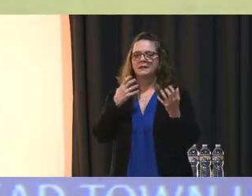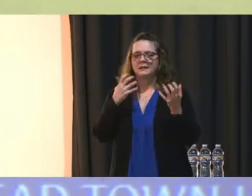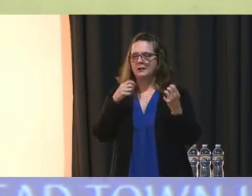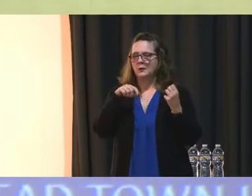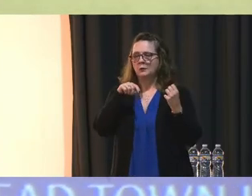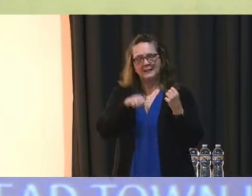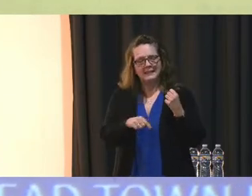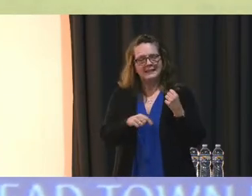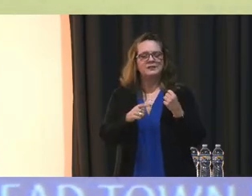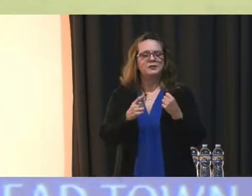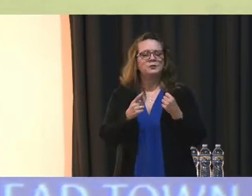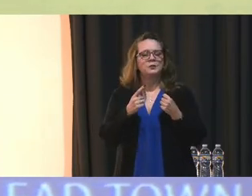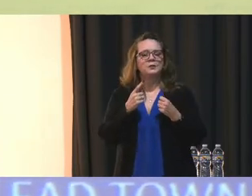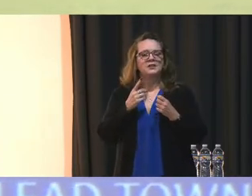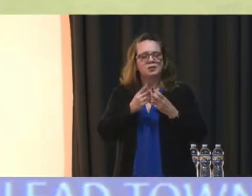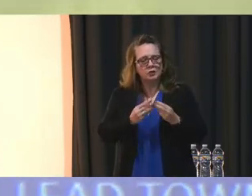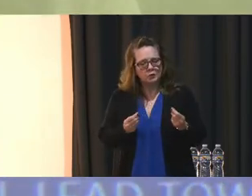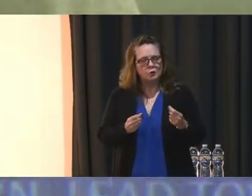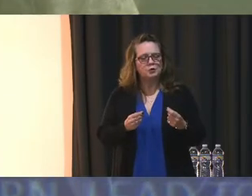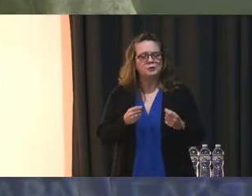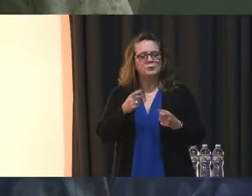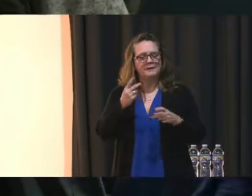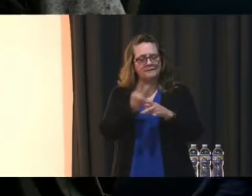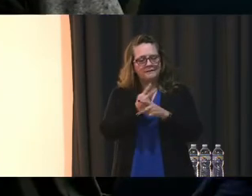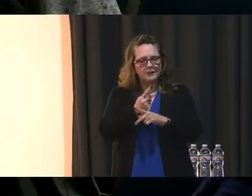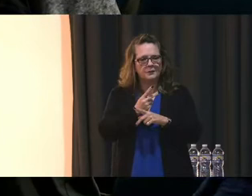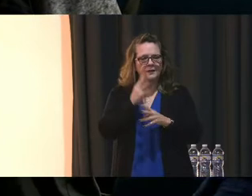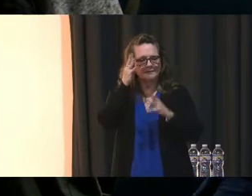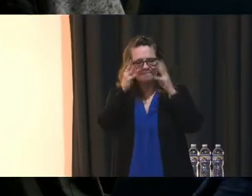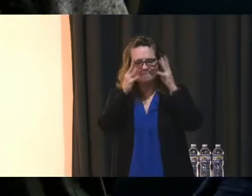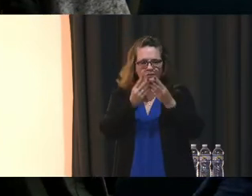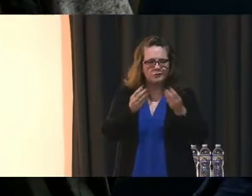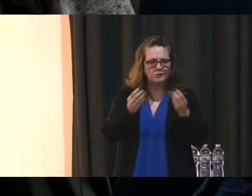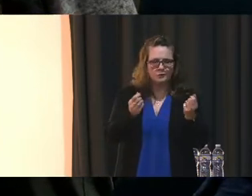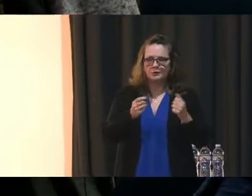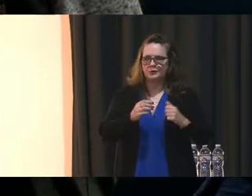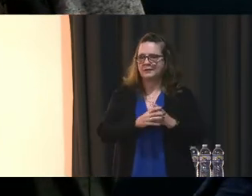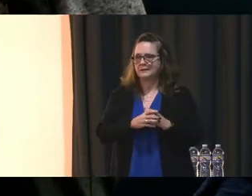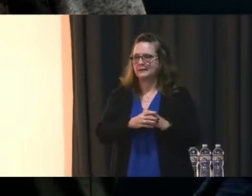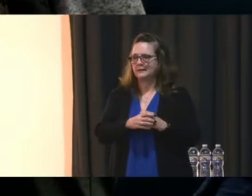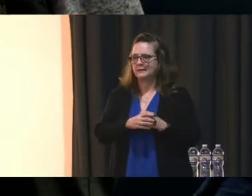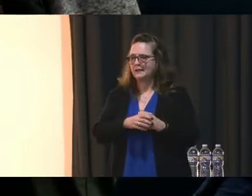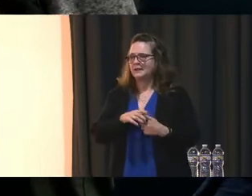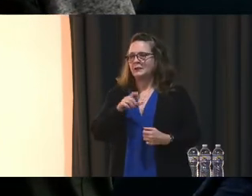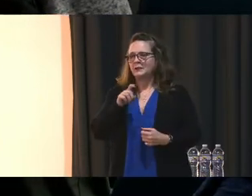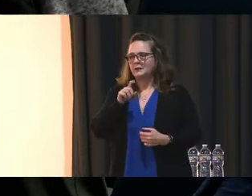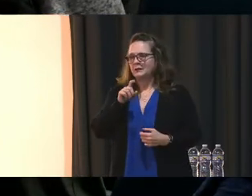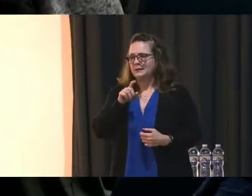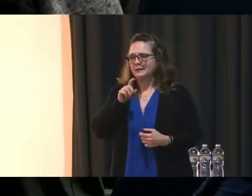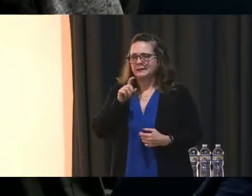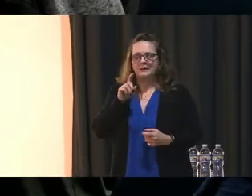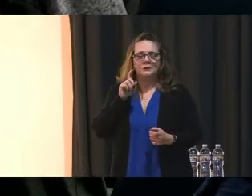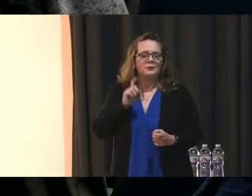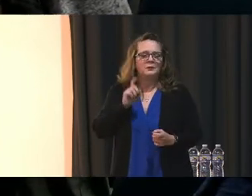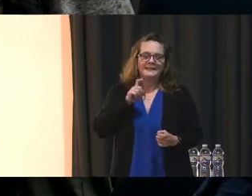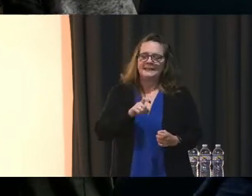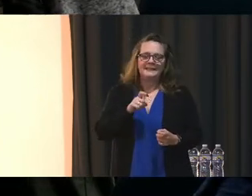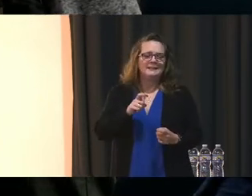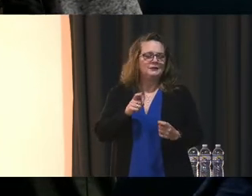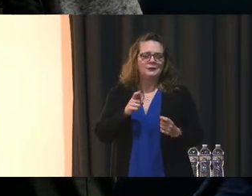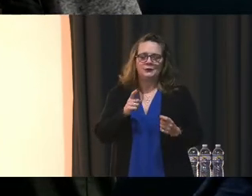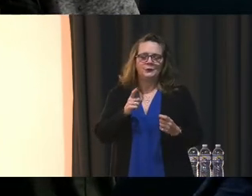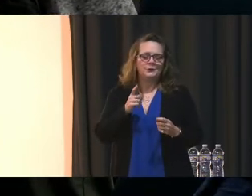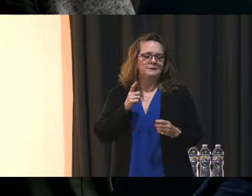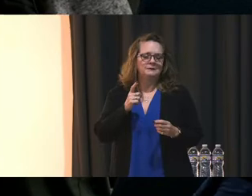solutions going. But, you know, like Brandon said, if we can't get it to cook, we might need to make some adjustments. So